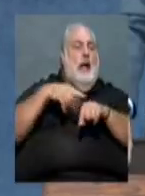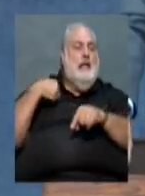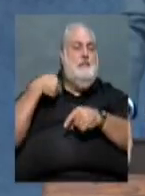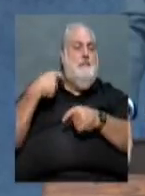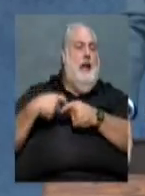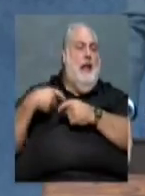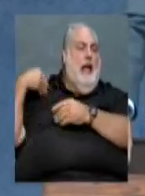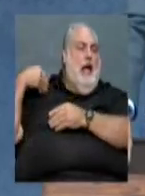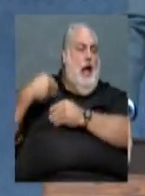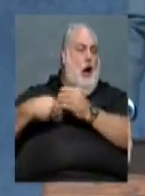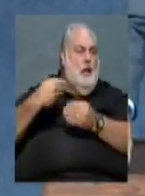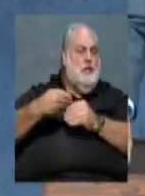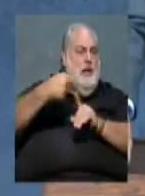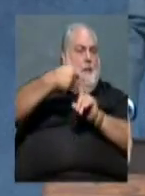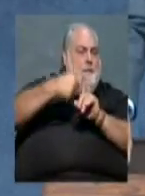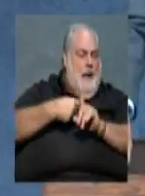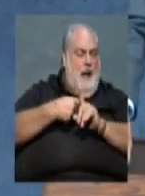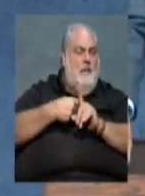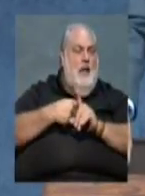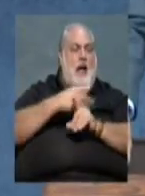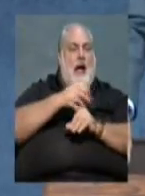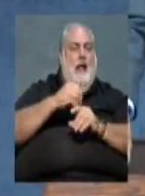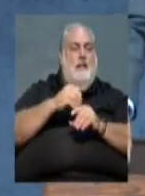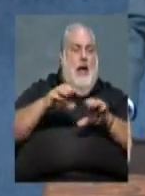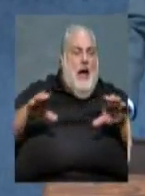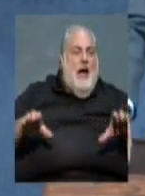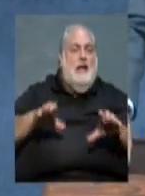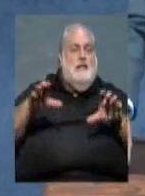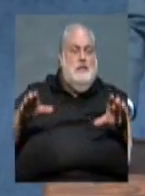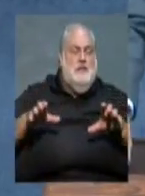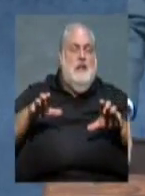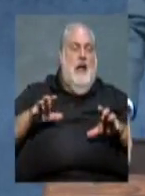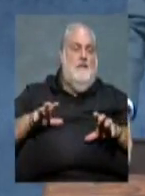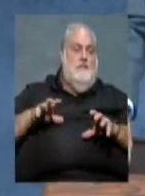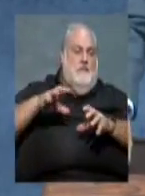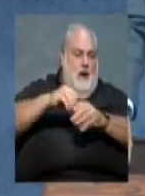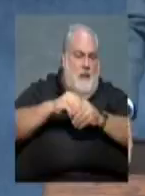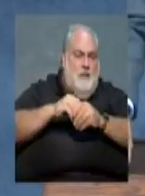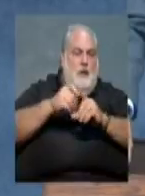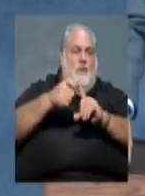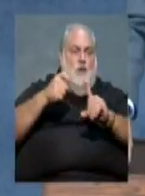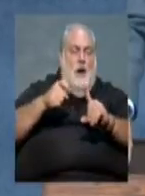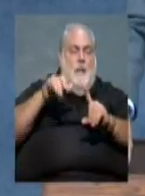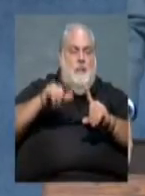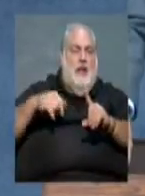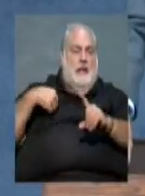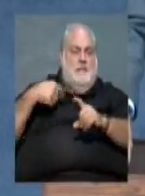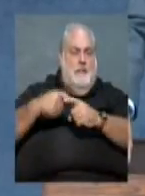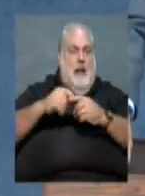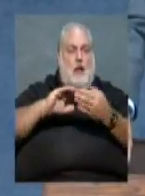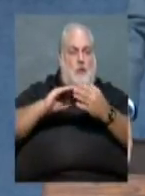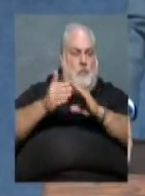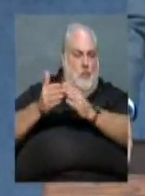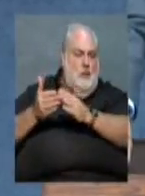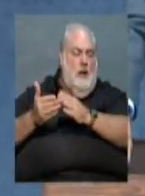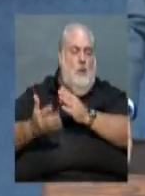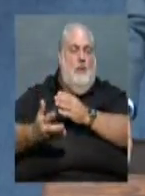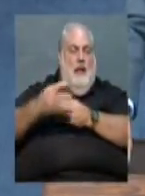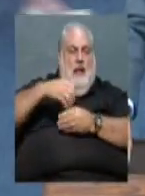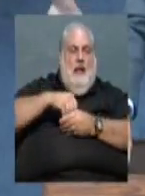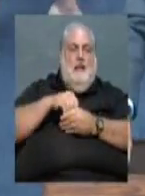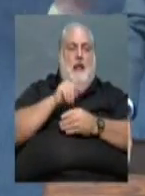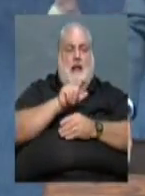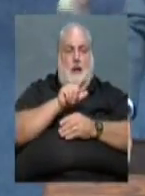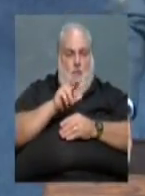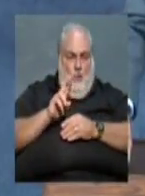to honor the role that Hispanics have played in cultural and continue to play in the cultural and commercial life in the city of Little